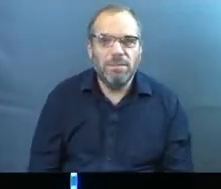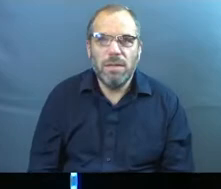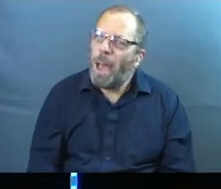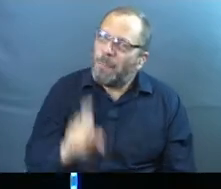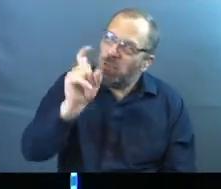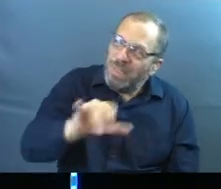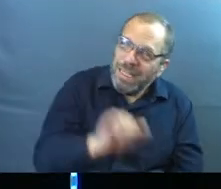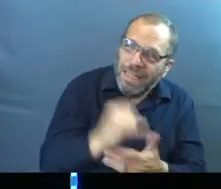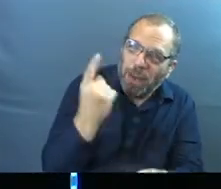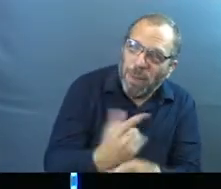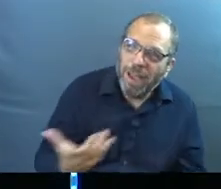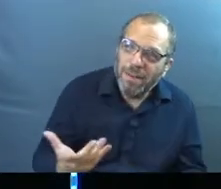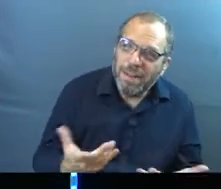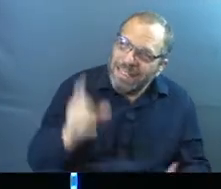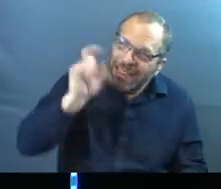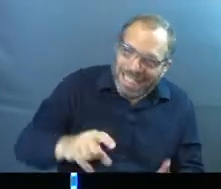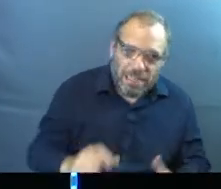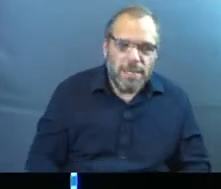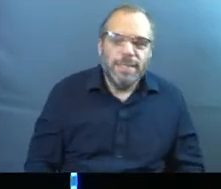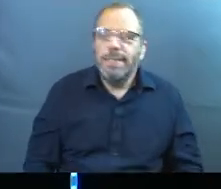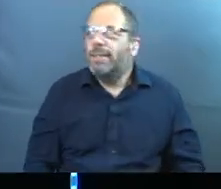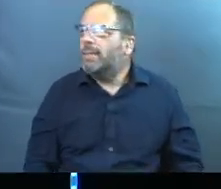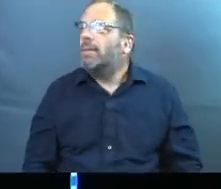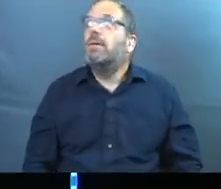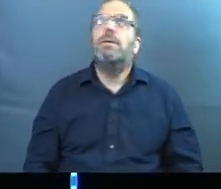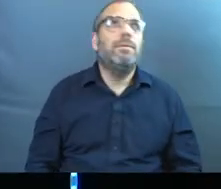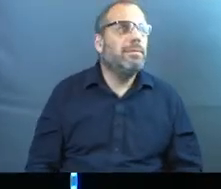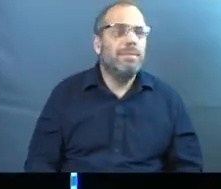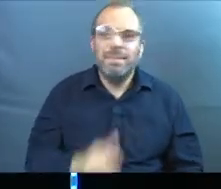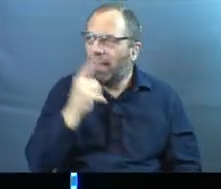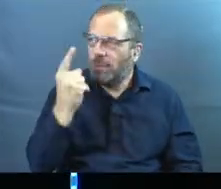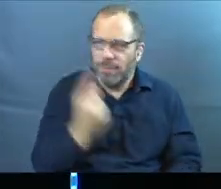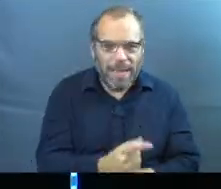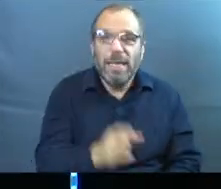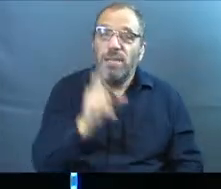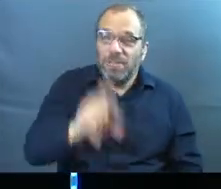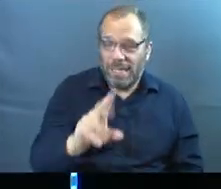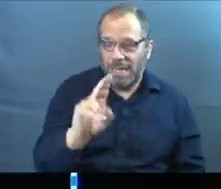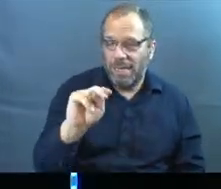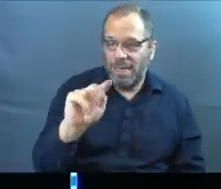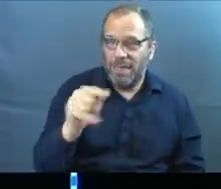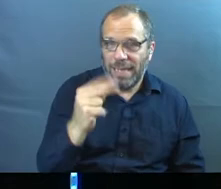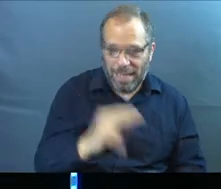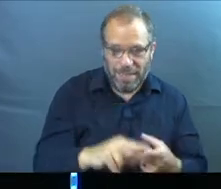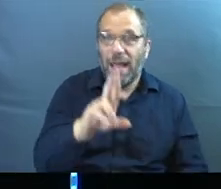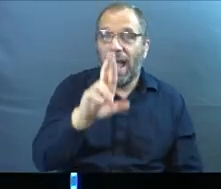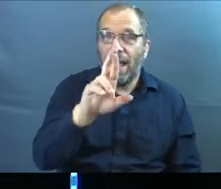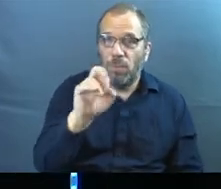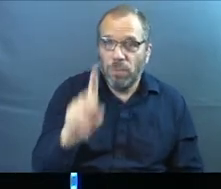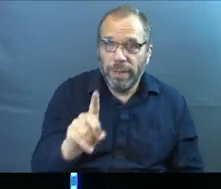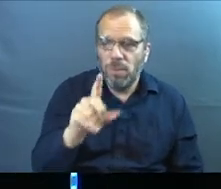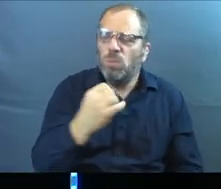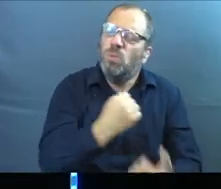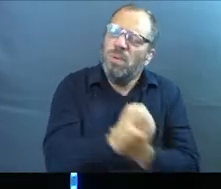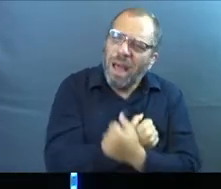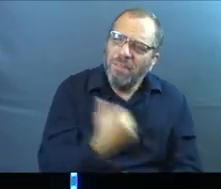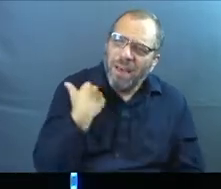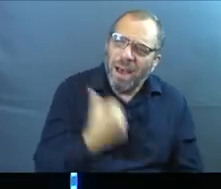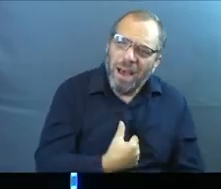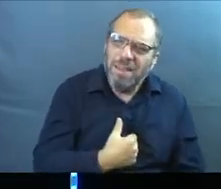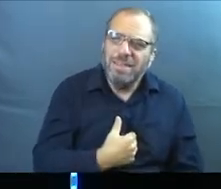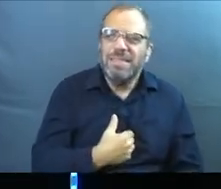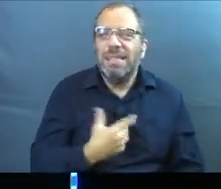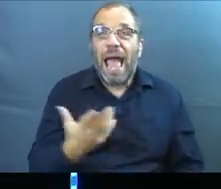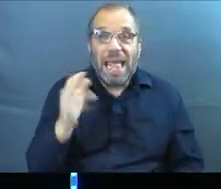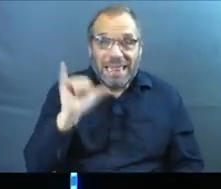But we need it. Amen? We need people who go, this is not it. We need Nathans. We need Reeds. And we need people who love us and want what's best